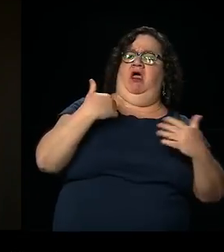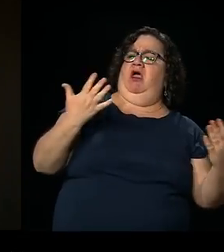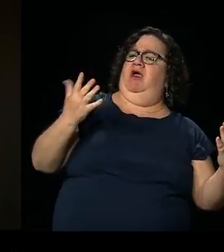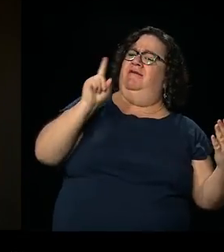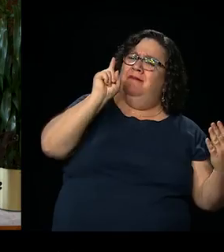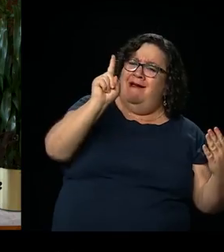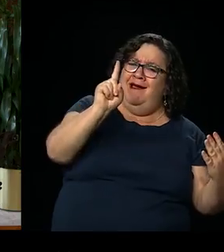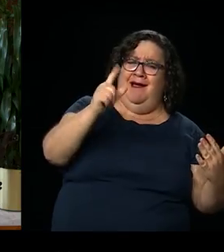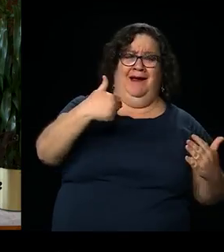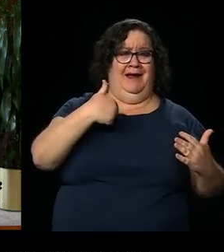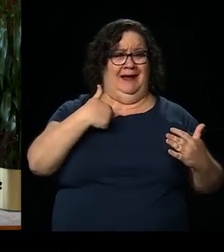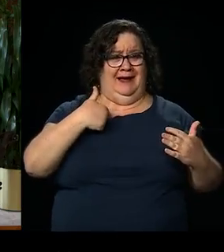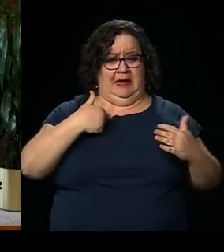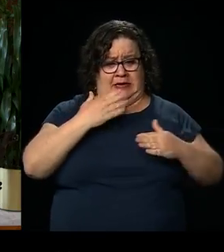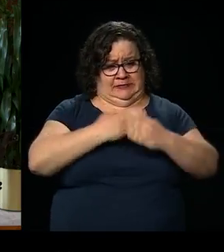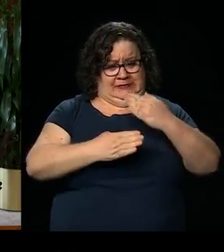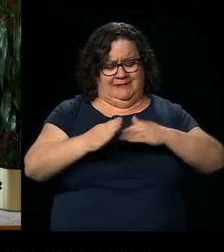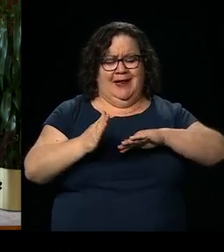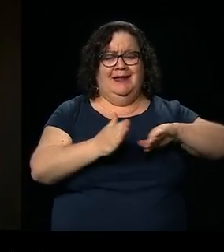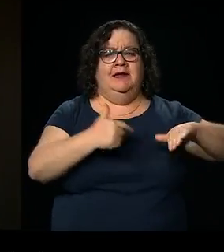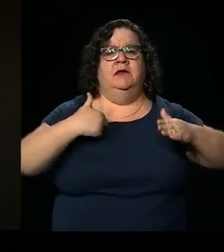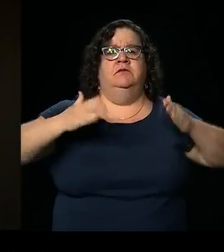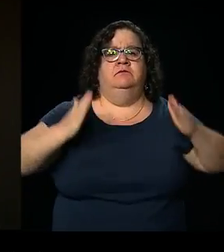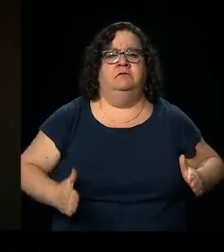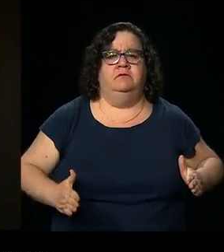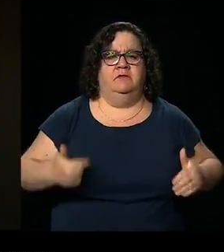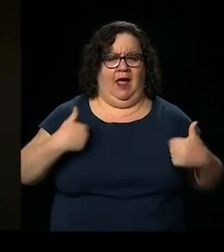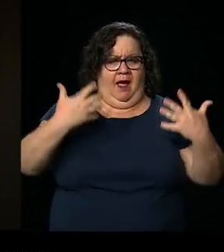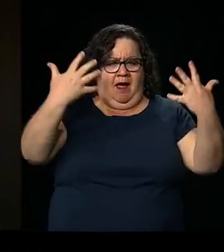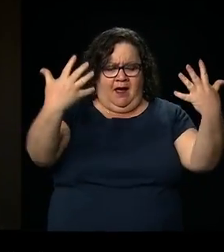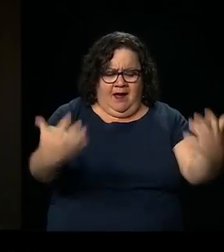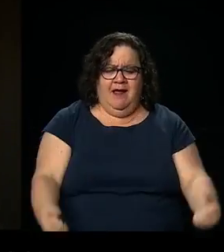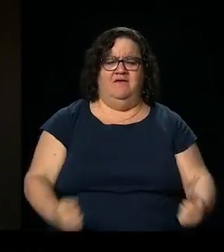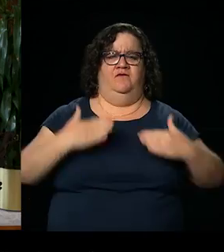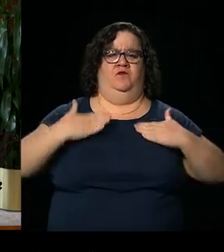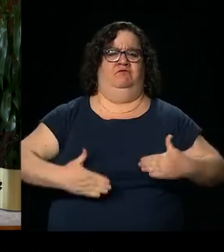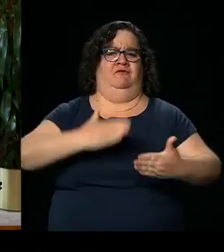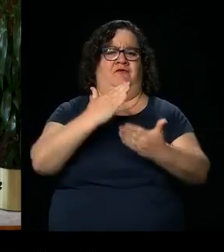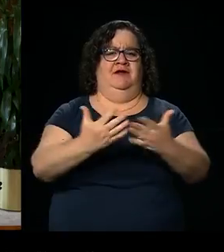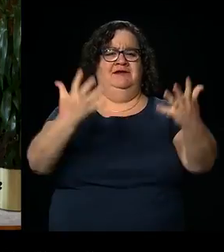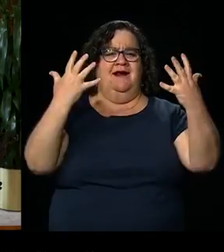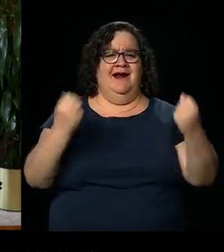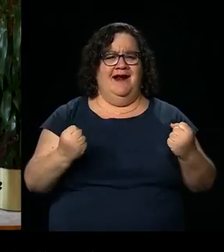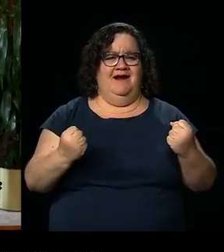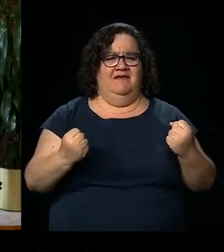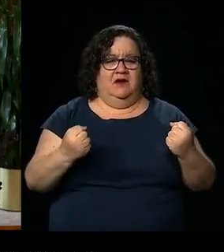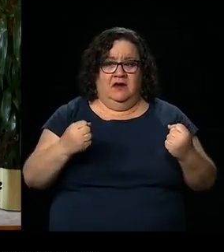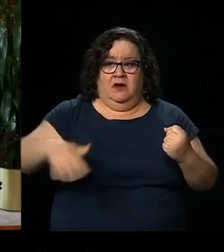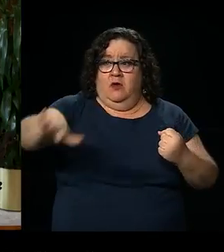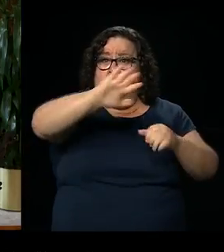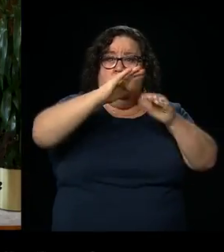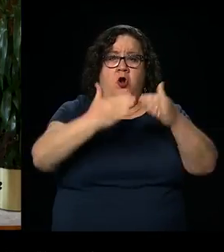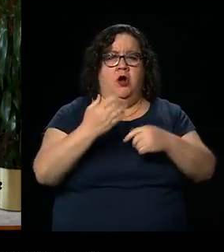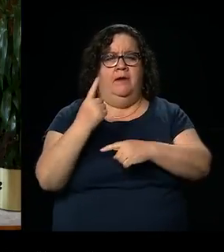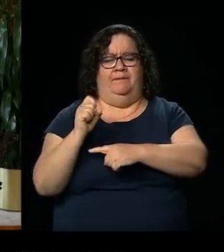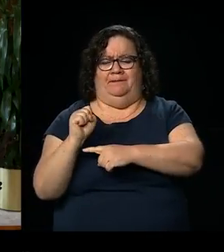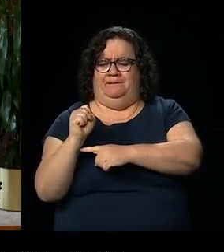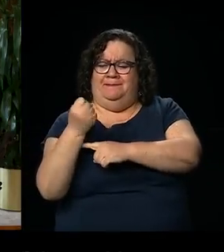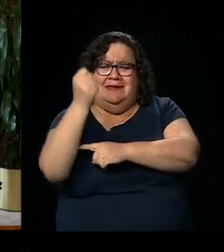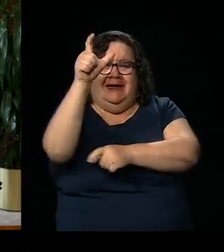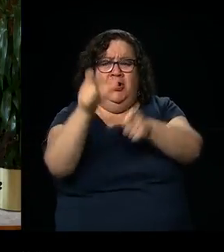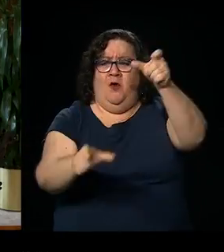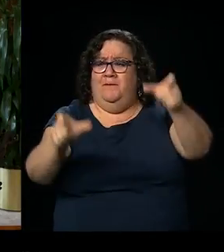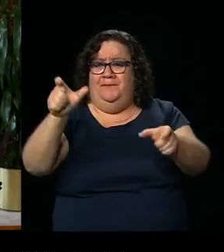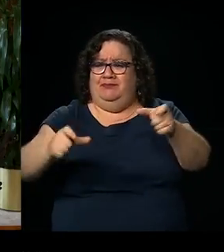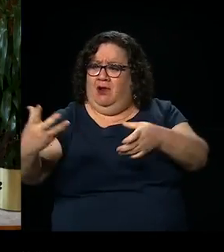we feel like we're left out. And, you know, at the end of the day, we're all humans and we deserve to have equal rights. We cannot afford to lose the contribution of